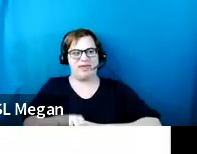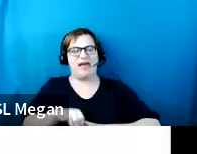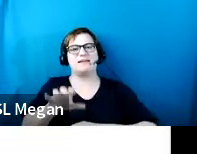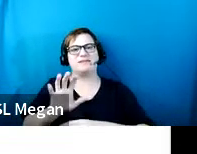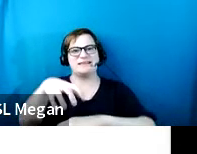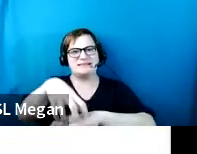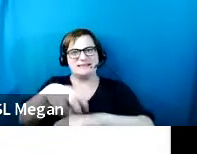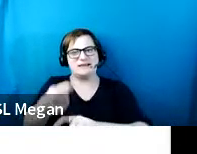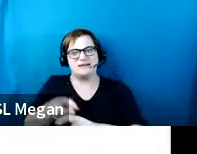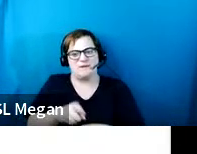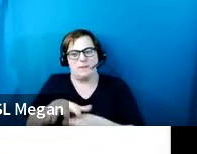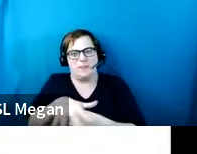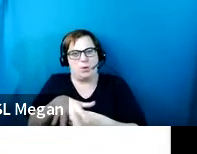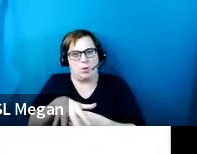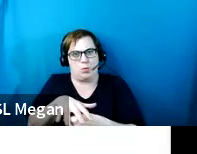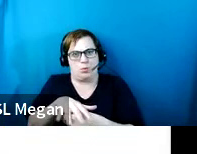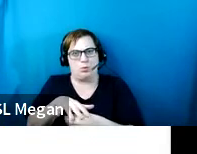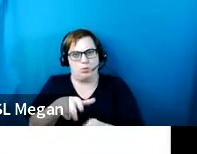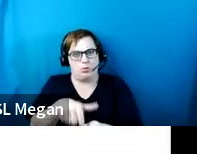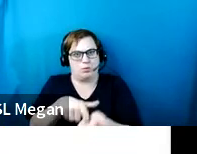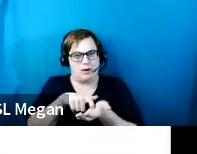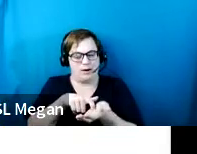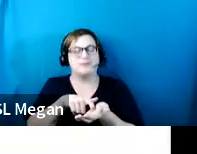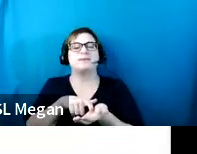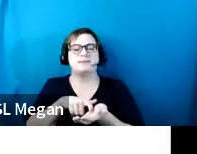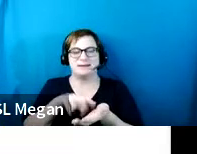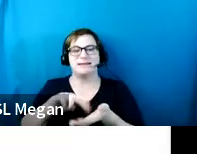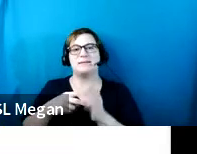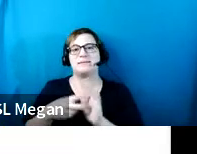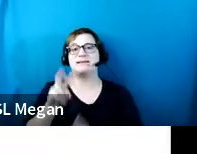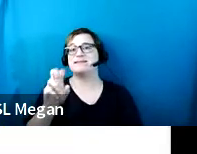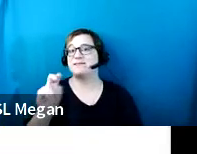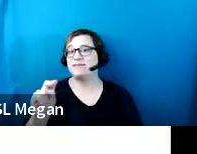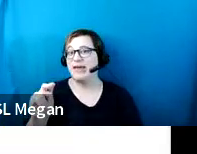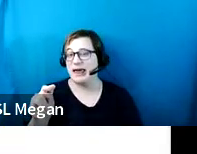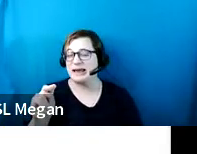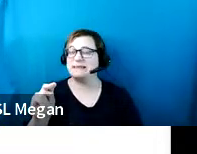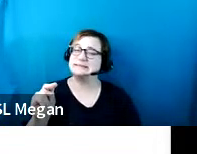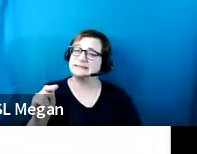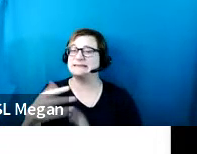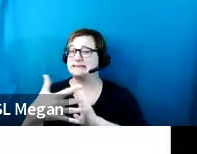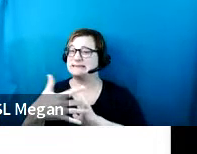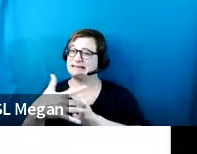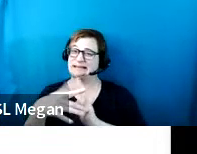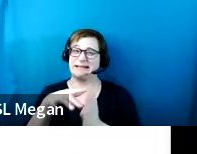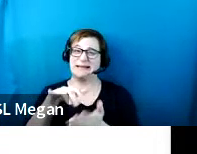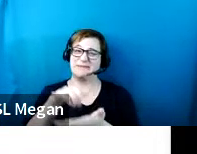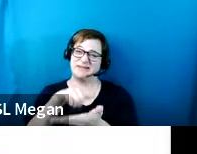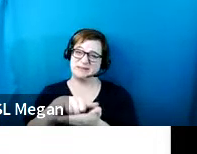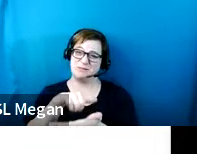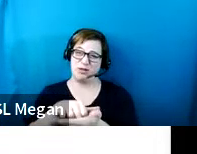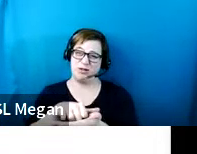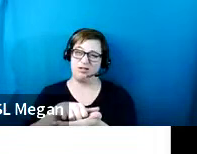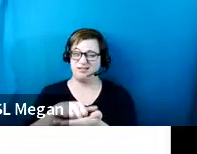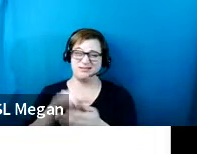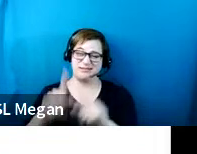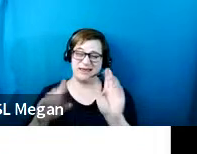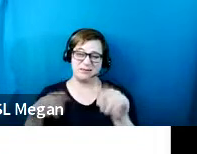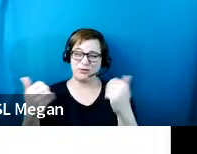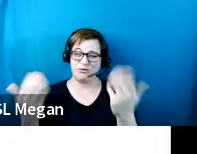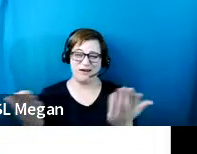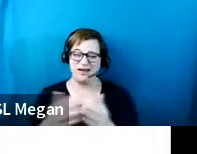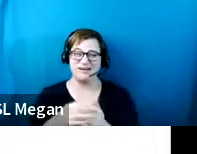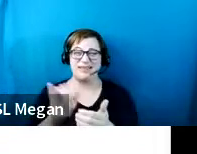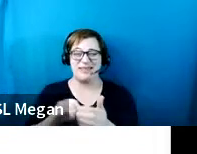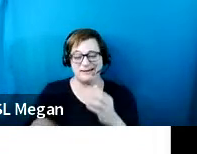local zoning ordinances, the van spaces may be technically infeasible to go ahead and provide that additional